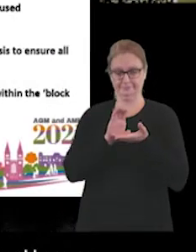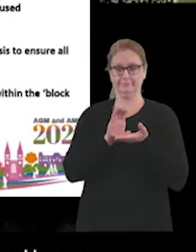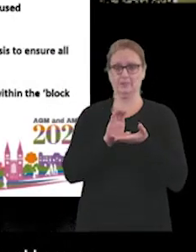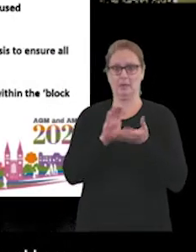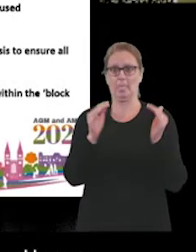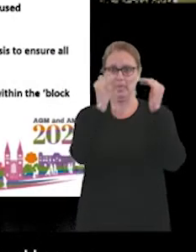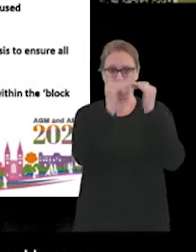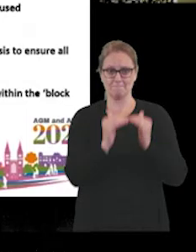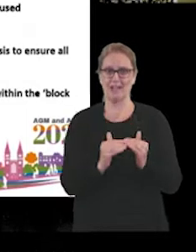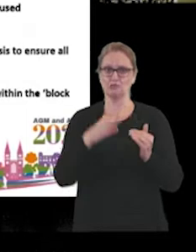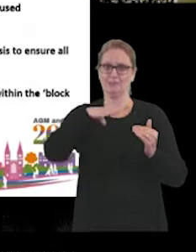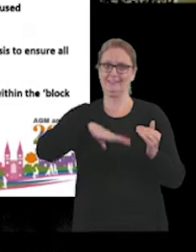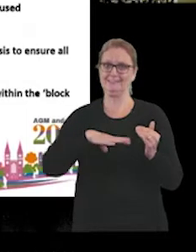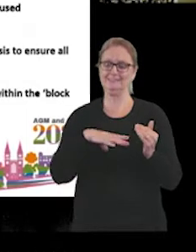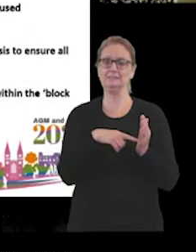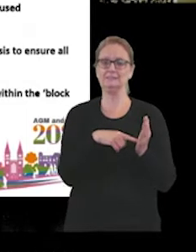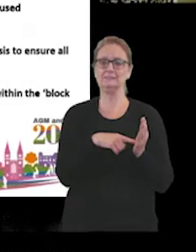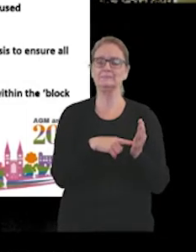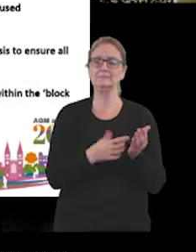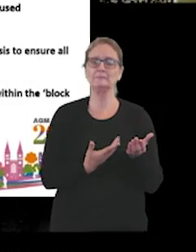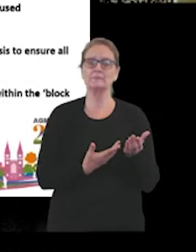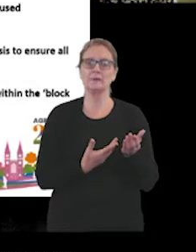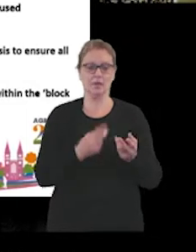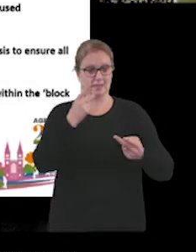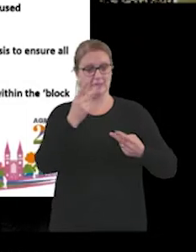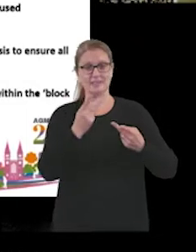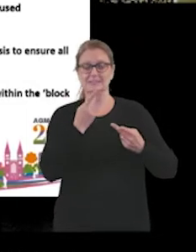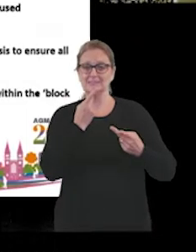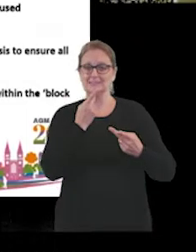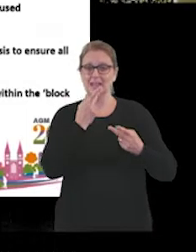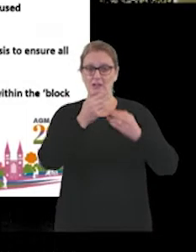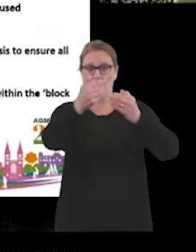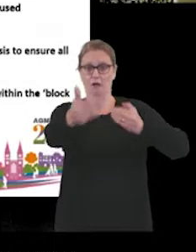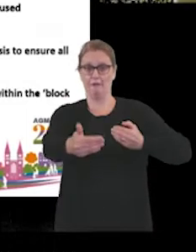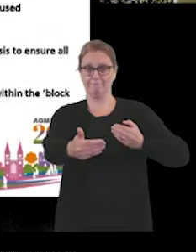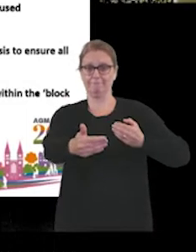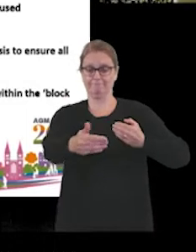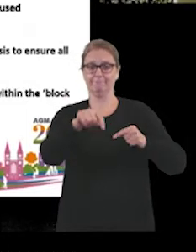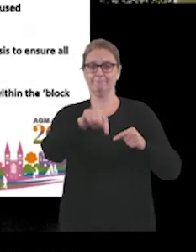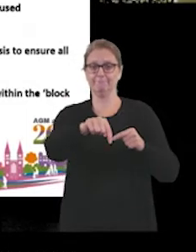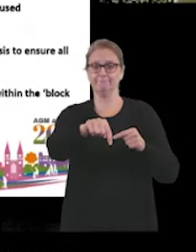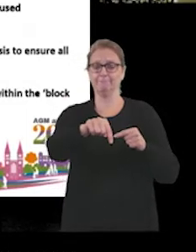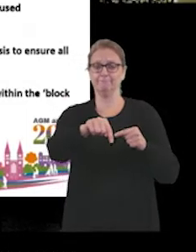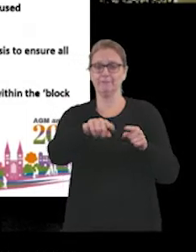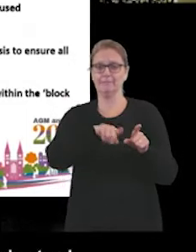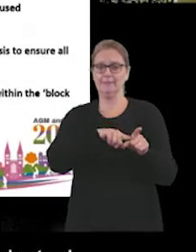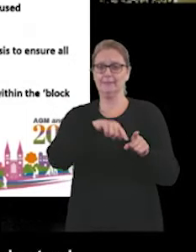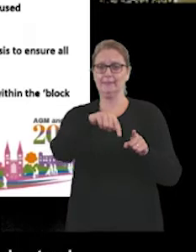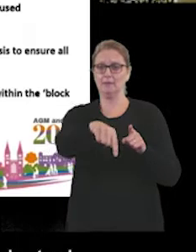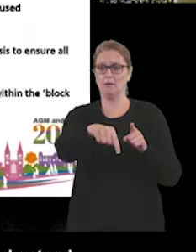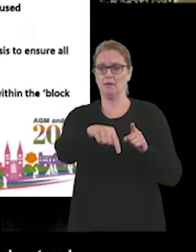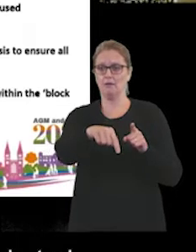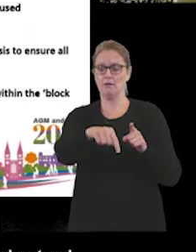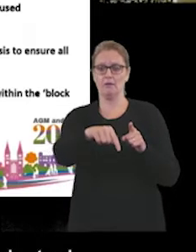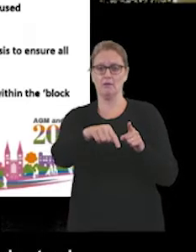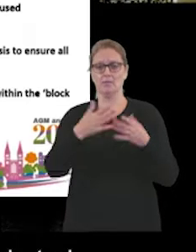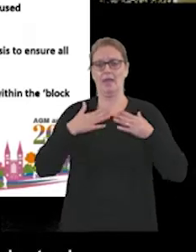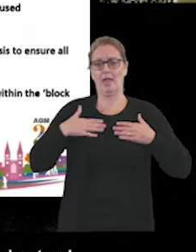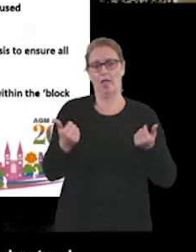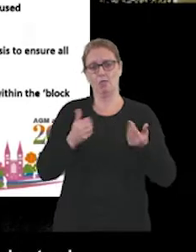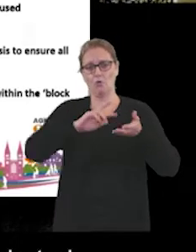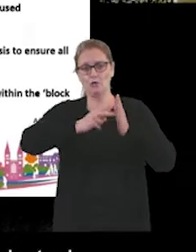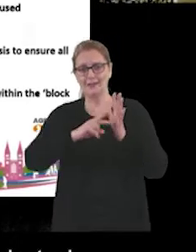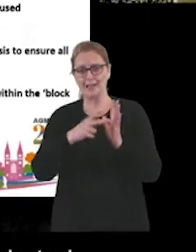that matched those. For the second half of the year, once regulators and the Department of Health and organisations better